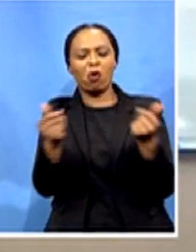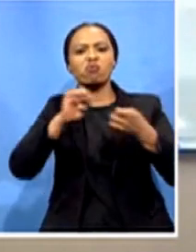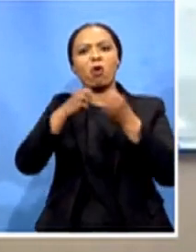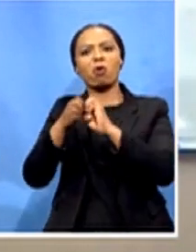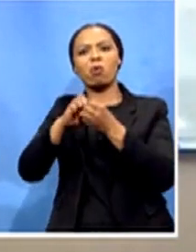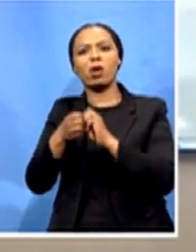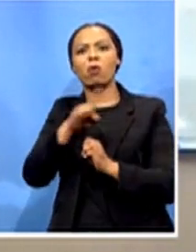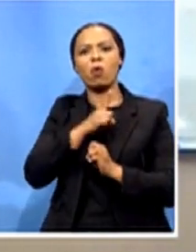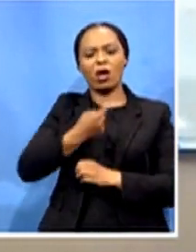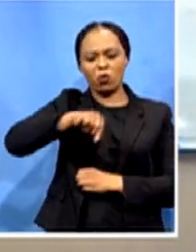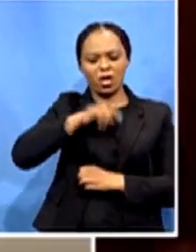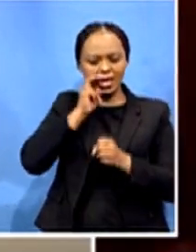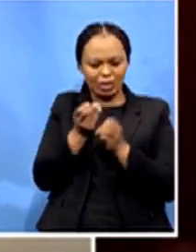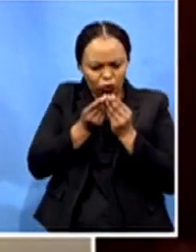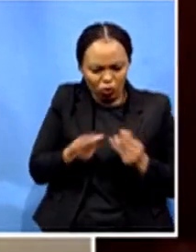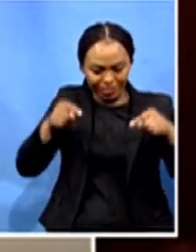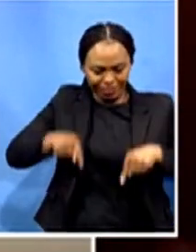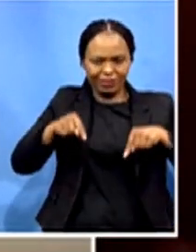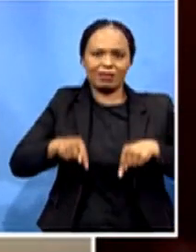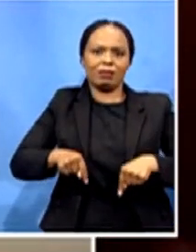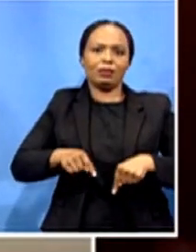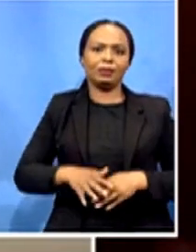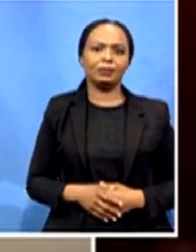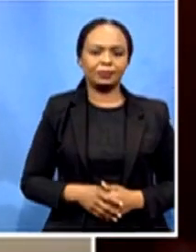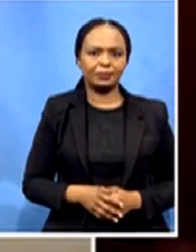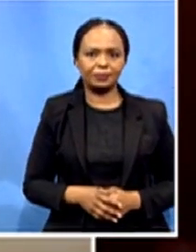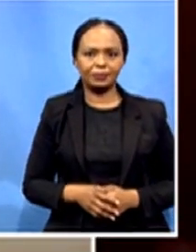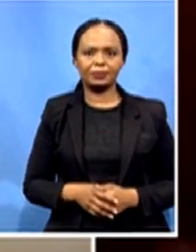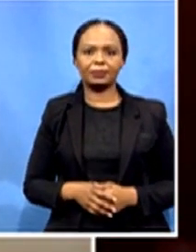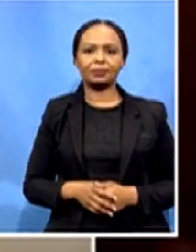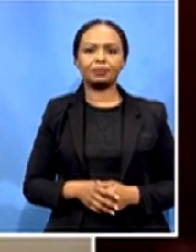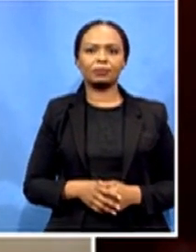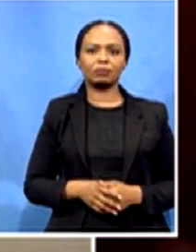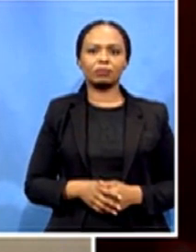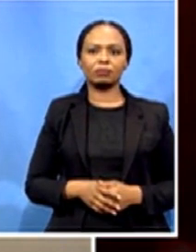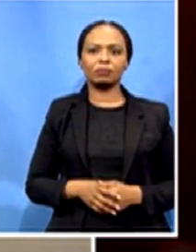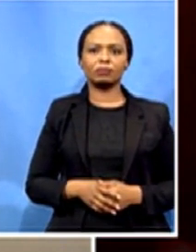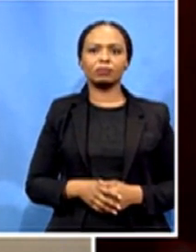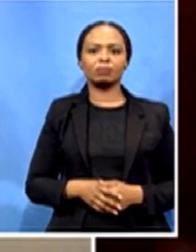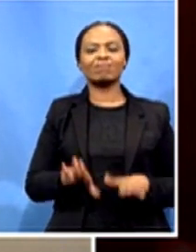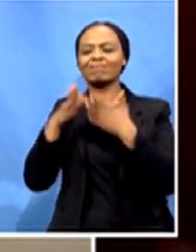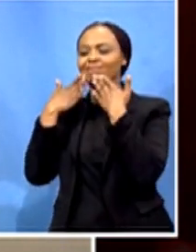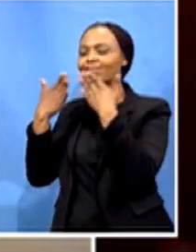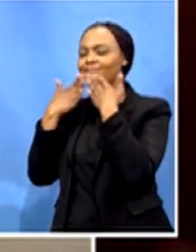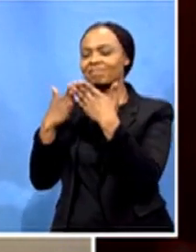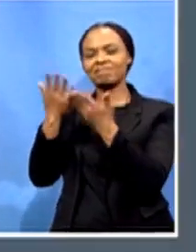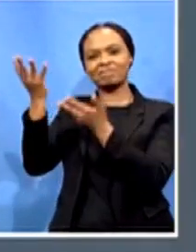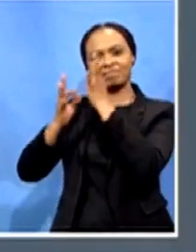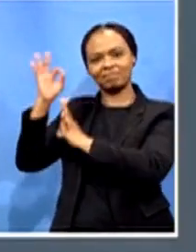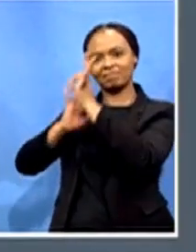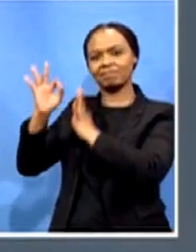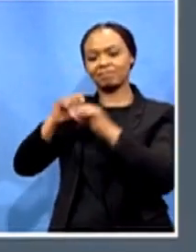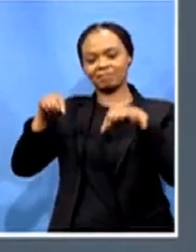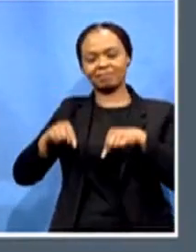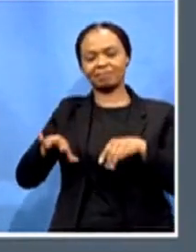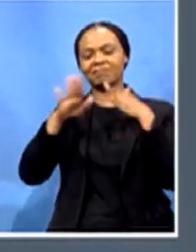thanks again for talking to us today thank you very much all right that's